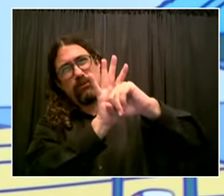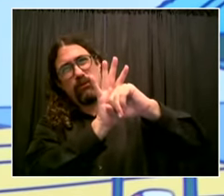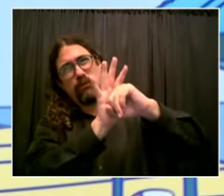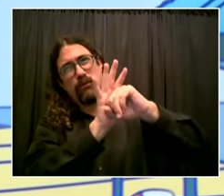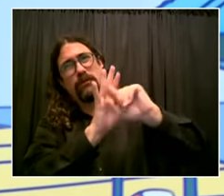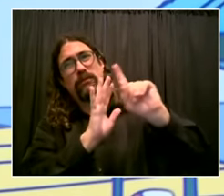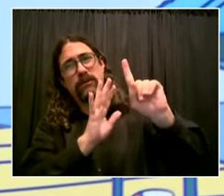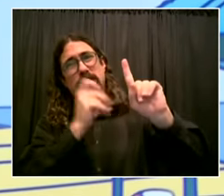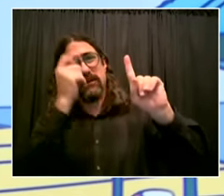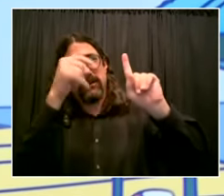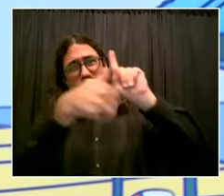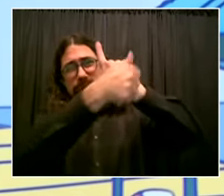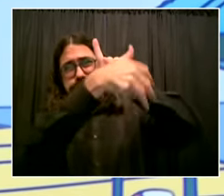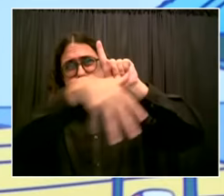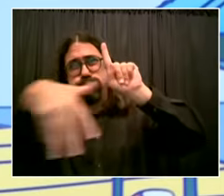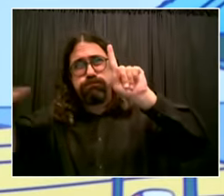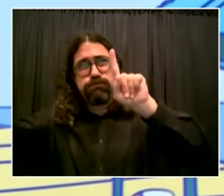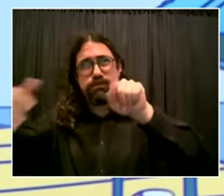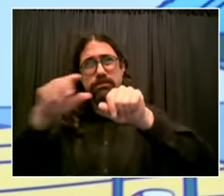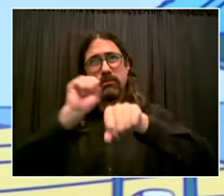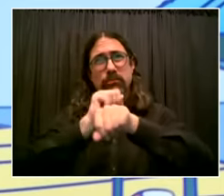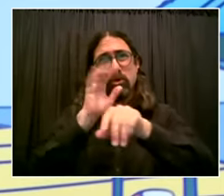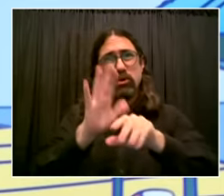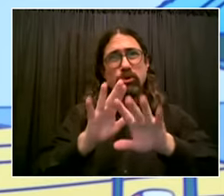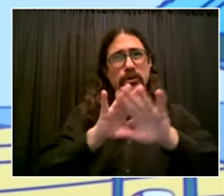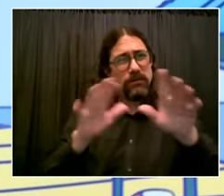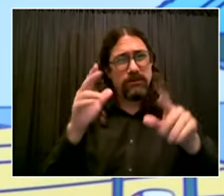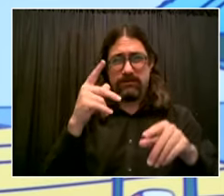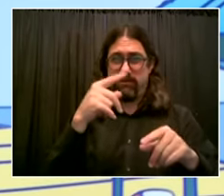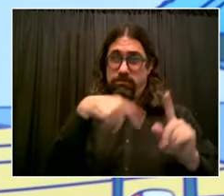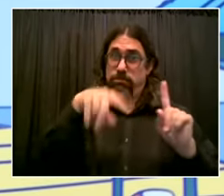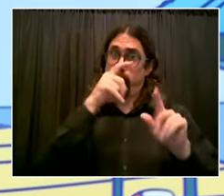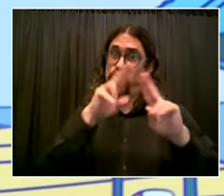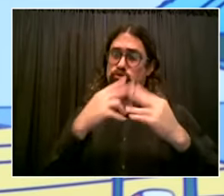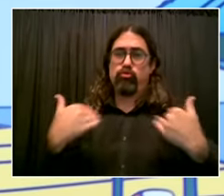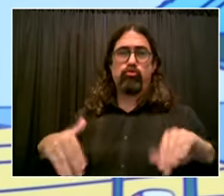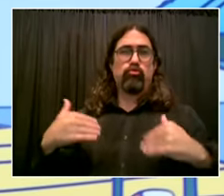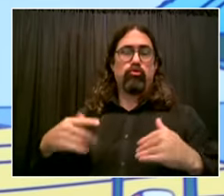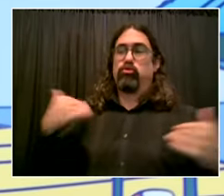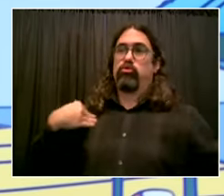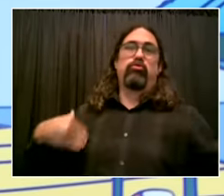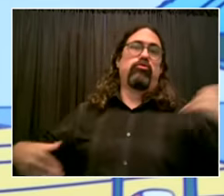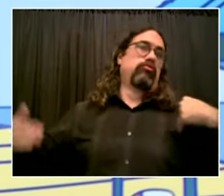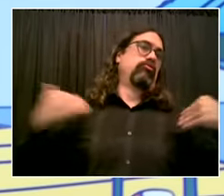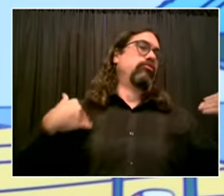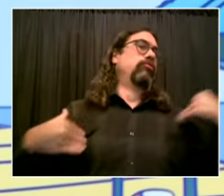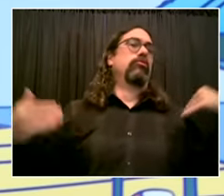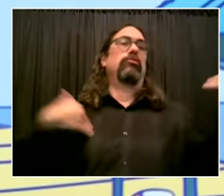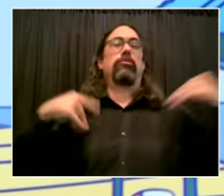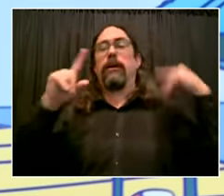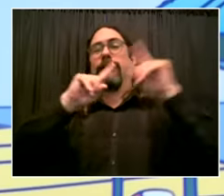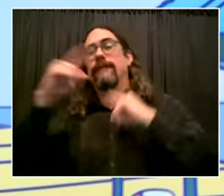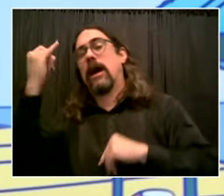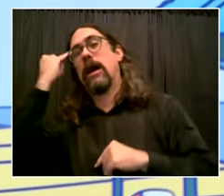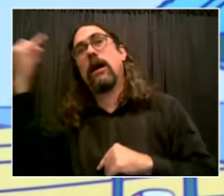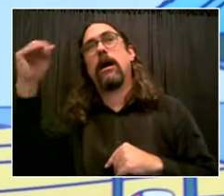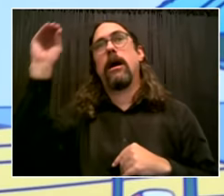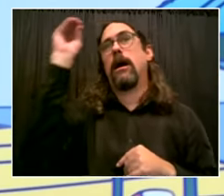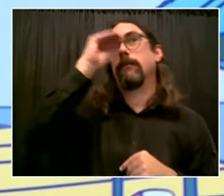uh we have a massive problem with the delta variant our health commissioner has issued uh commissioner's order